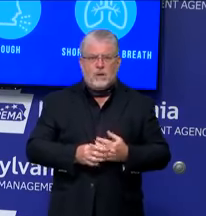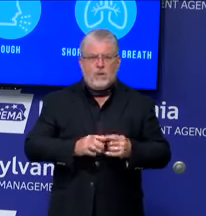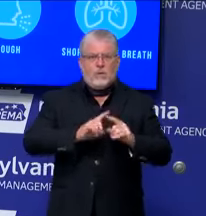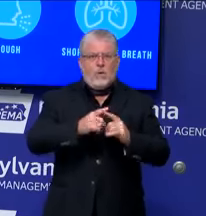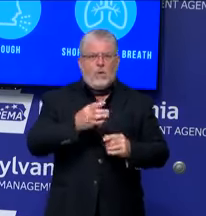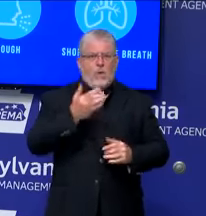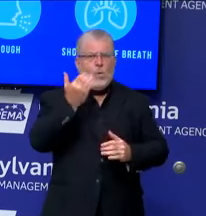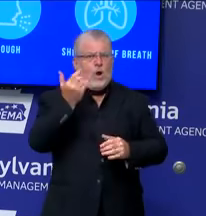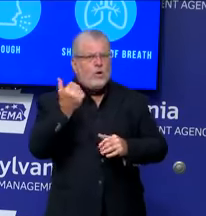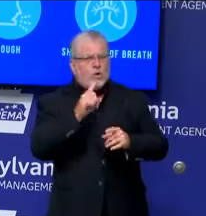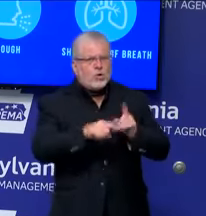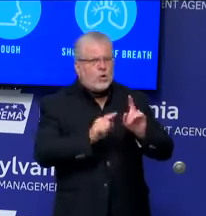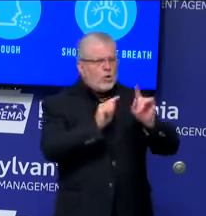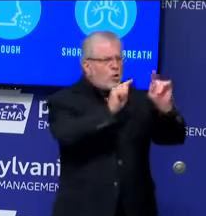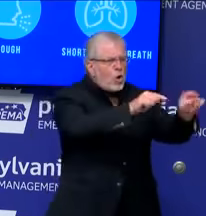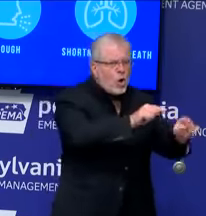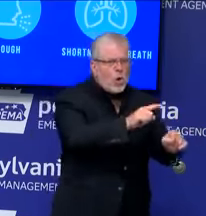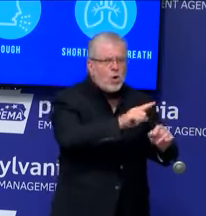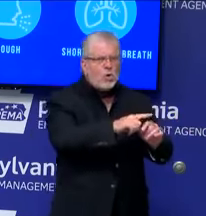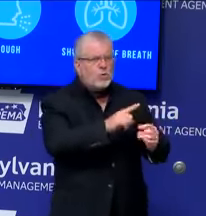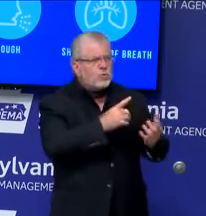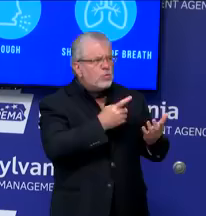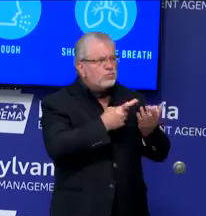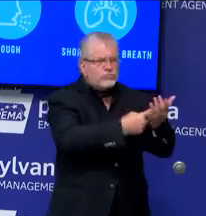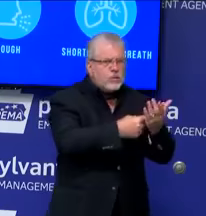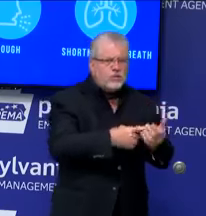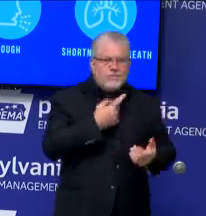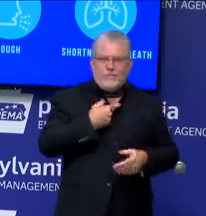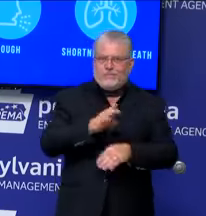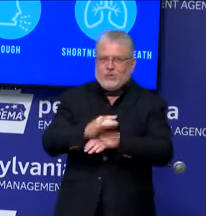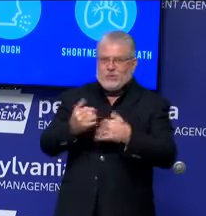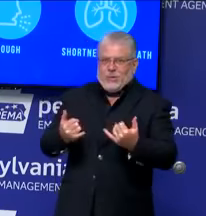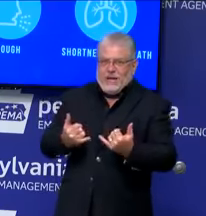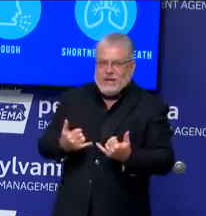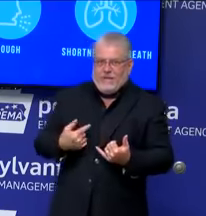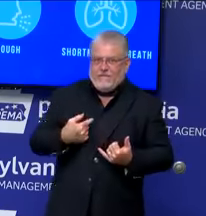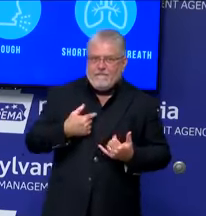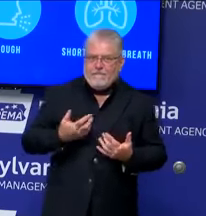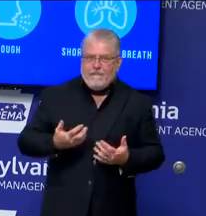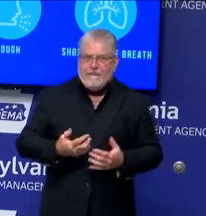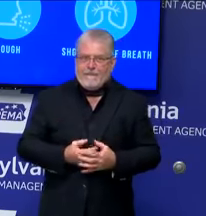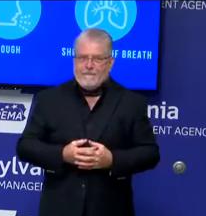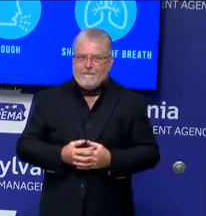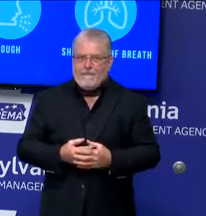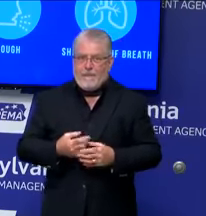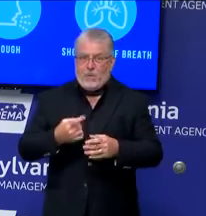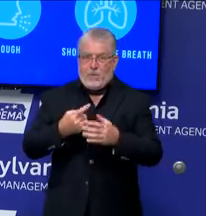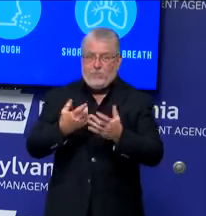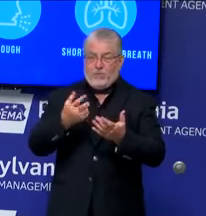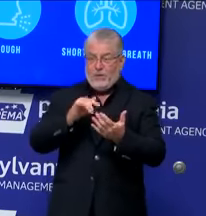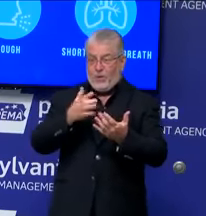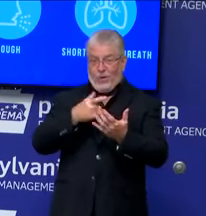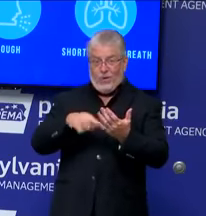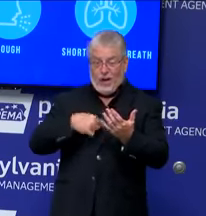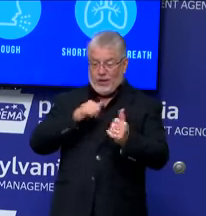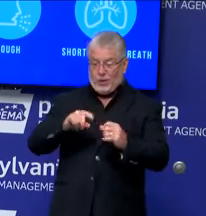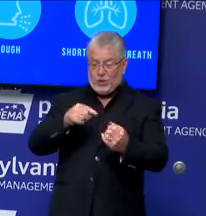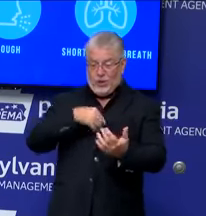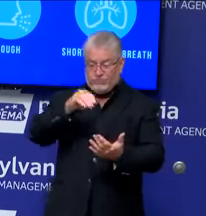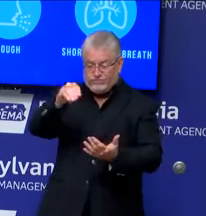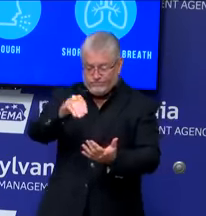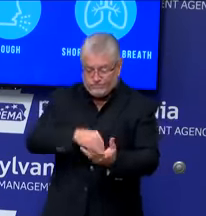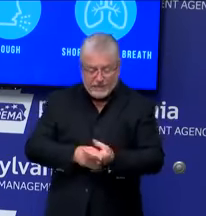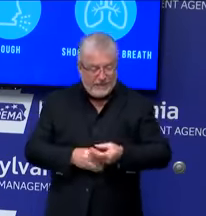we felt that it was sufficient to – and we wrote down all of what we needed to say. And we submitted written testimony. Yes.